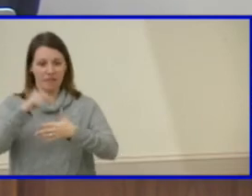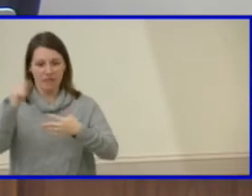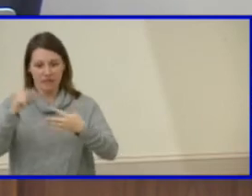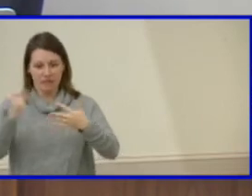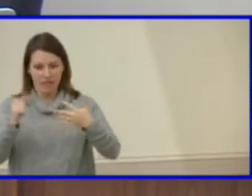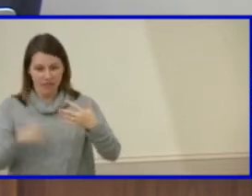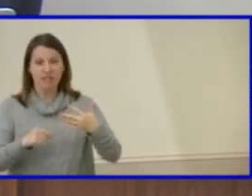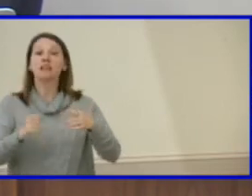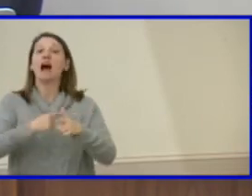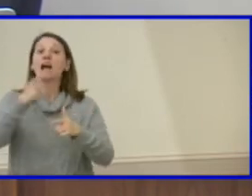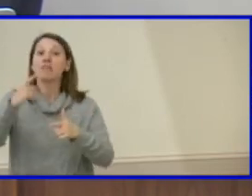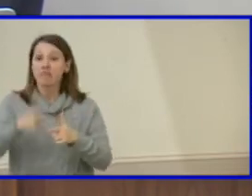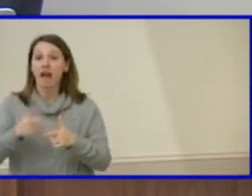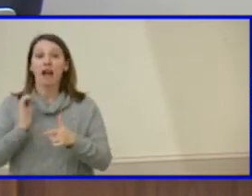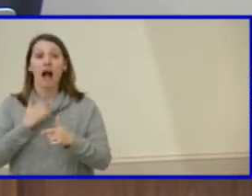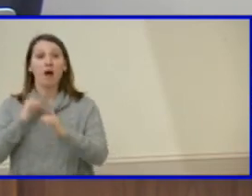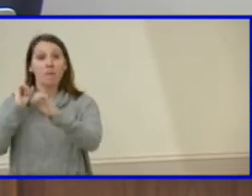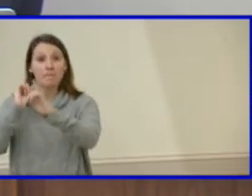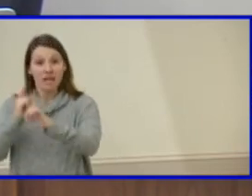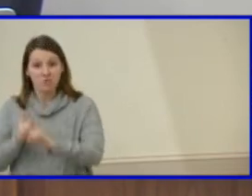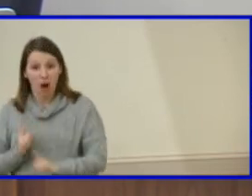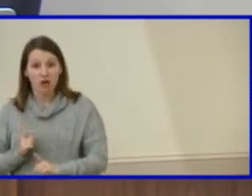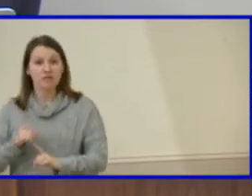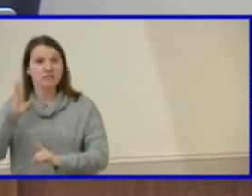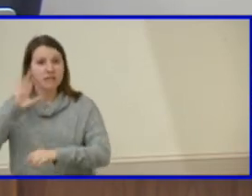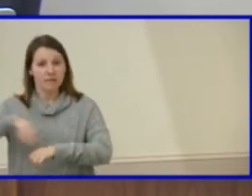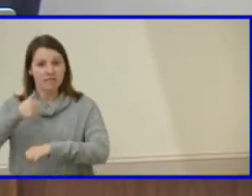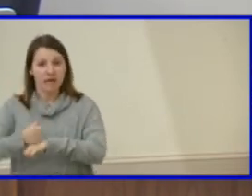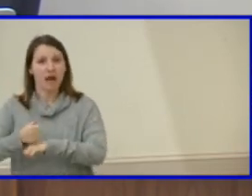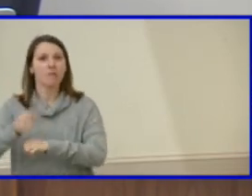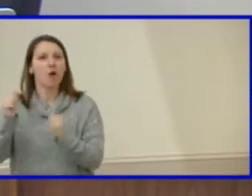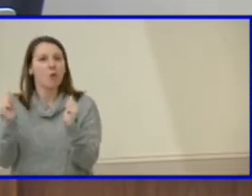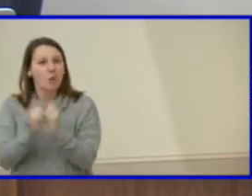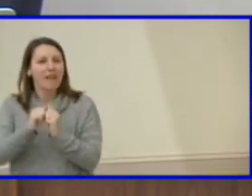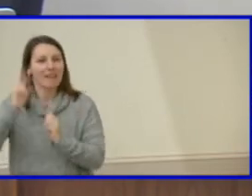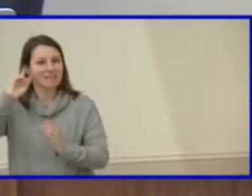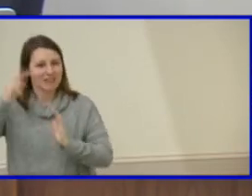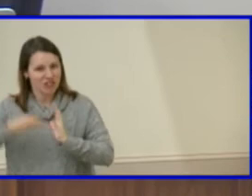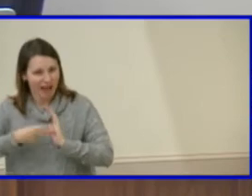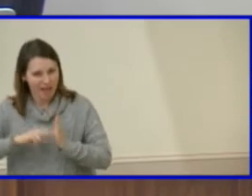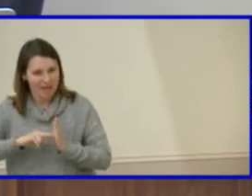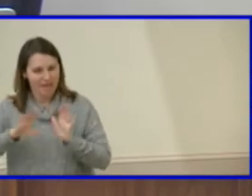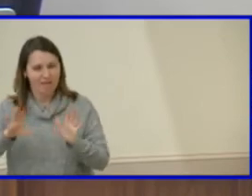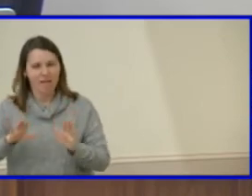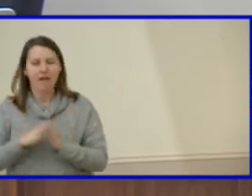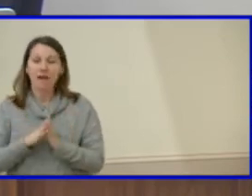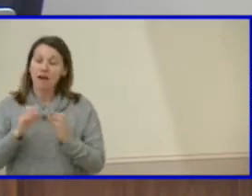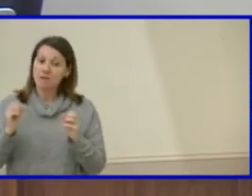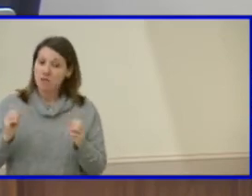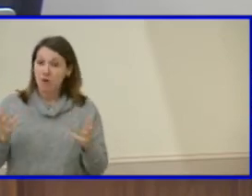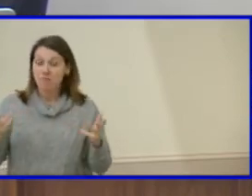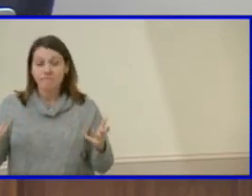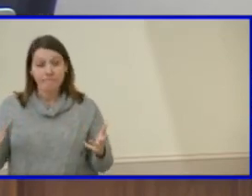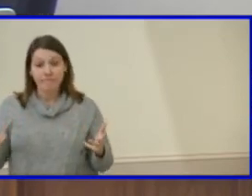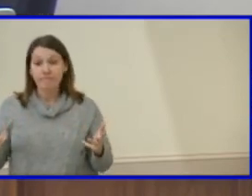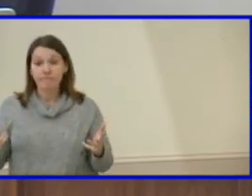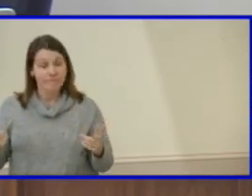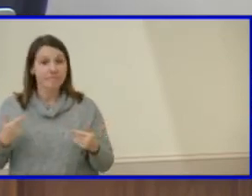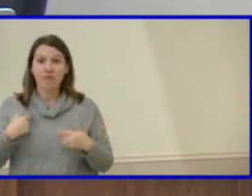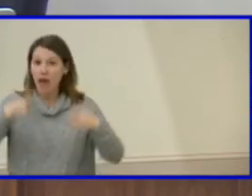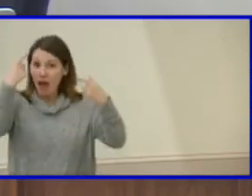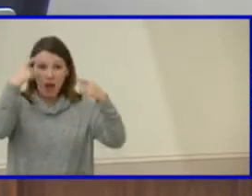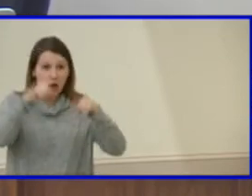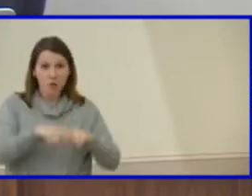research and the comprehensive intentionality. You know, that being said, you know, I'm for Ms. Ogburn's